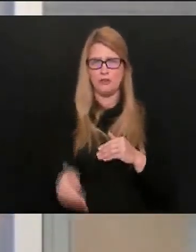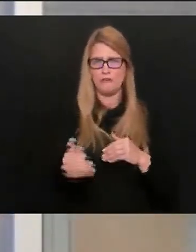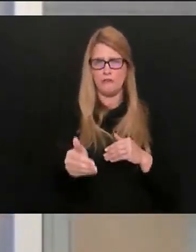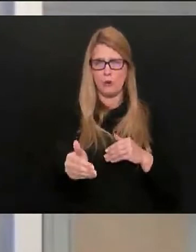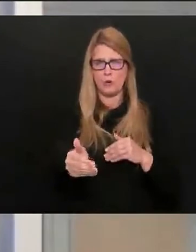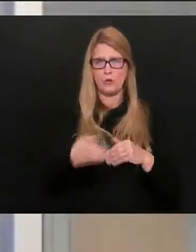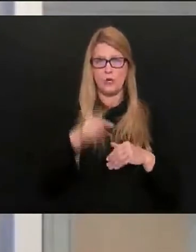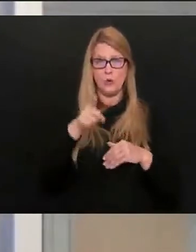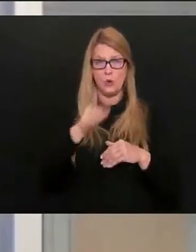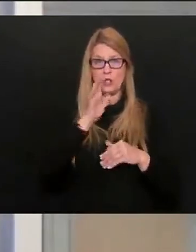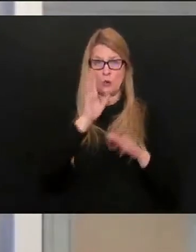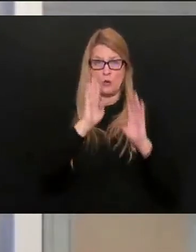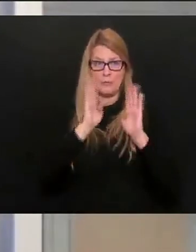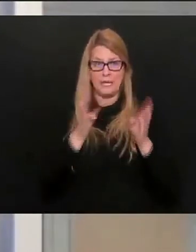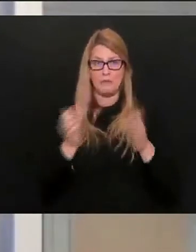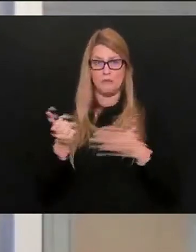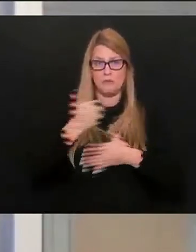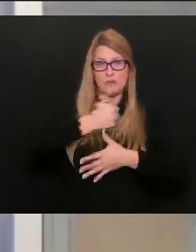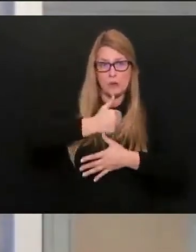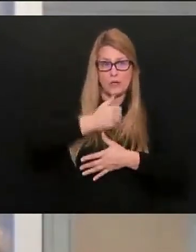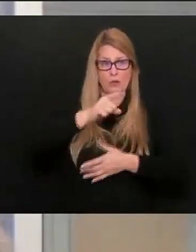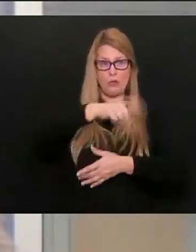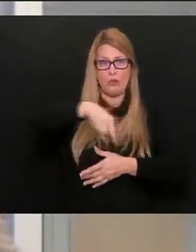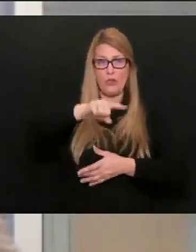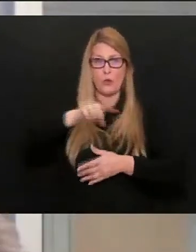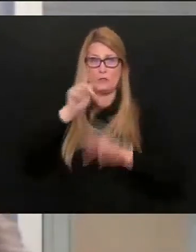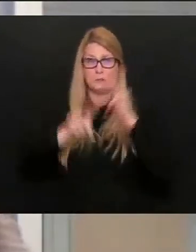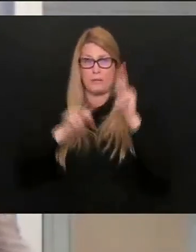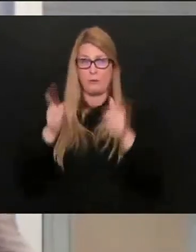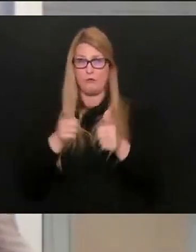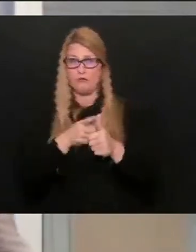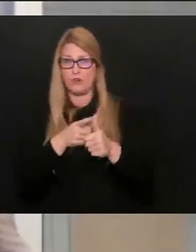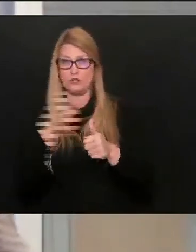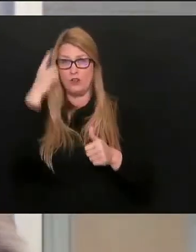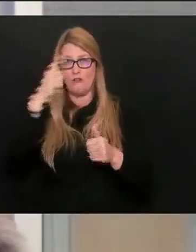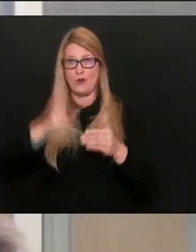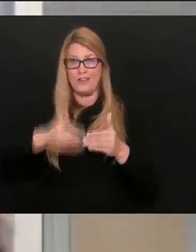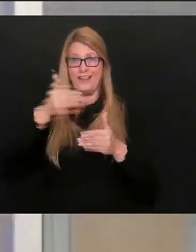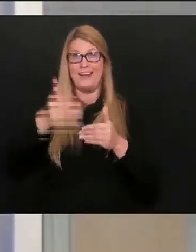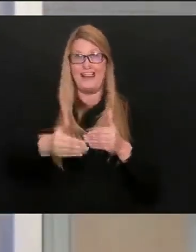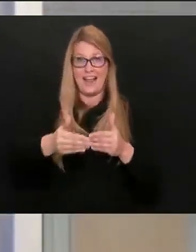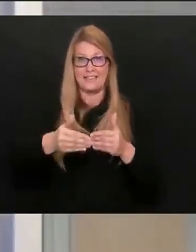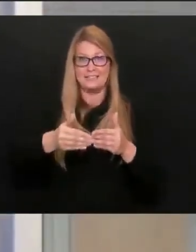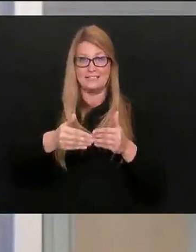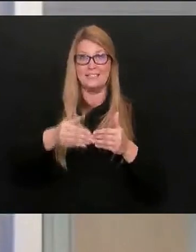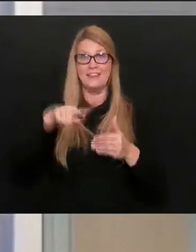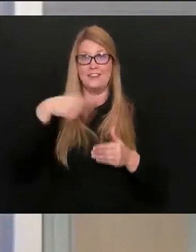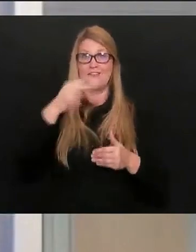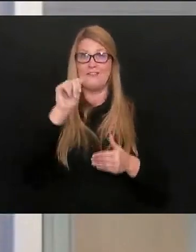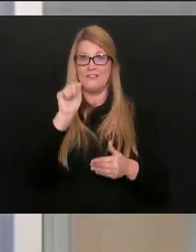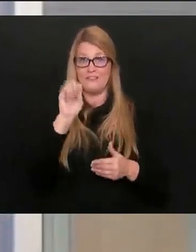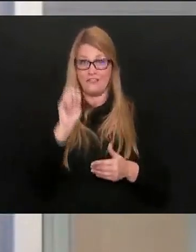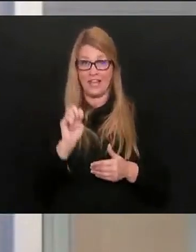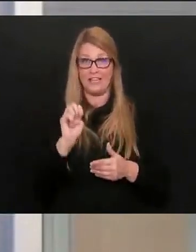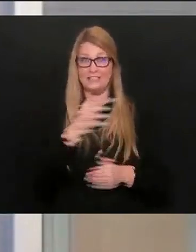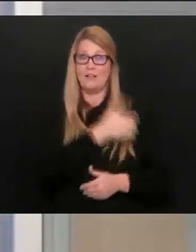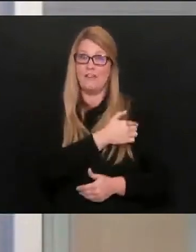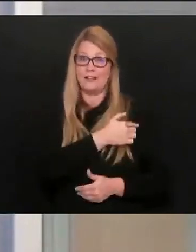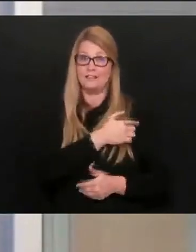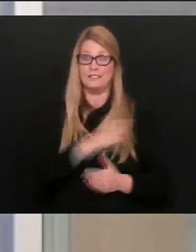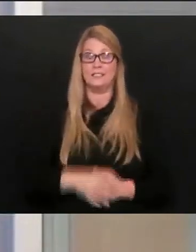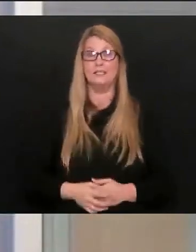targeting or prioritizing those counties first for the next rounds of vaccine? And as we continue to